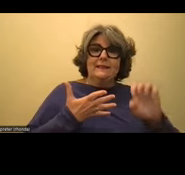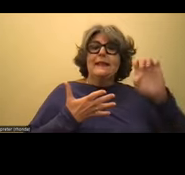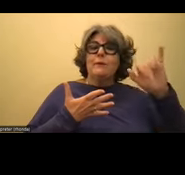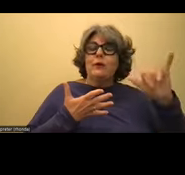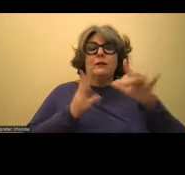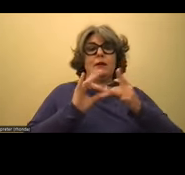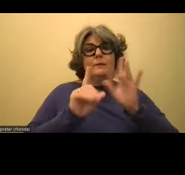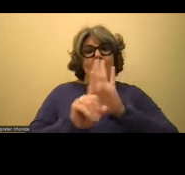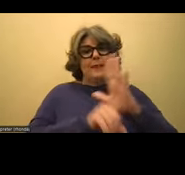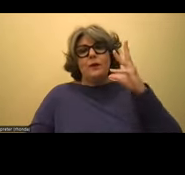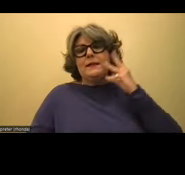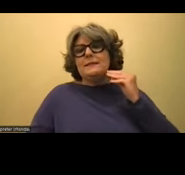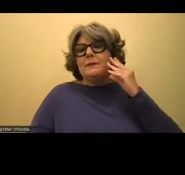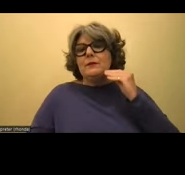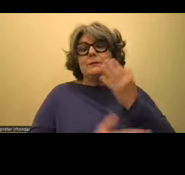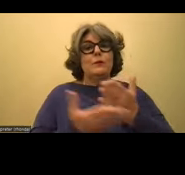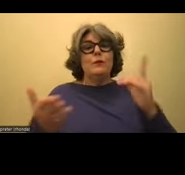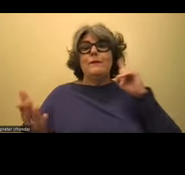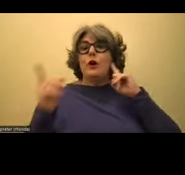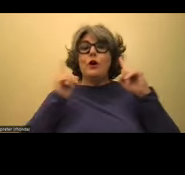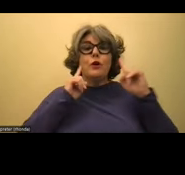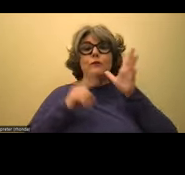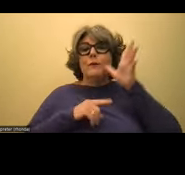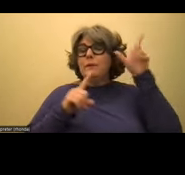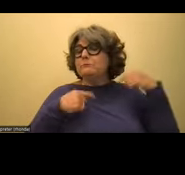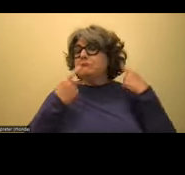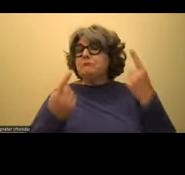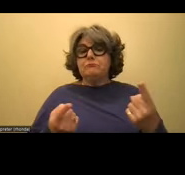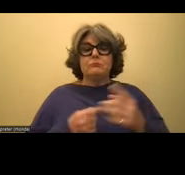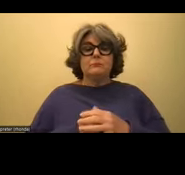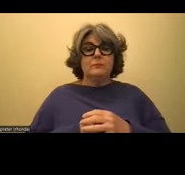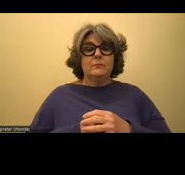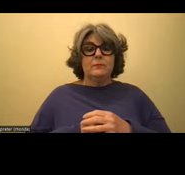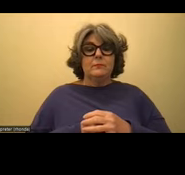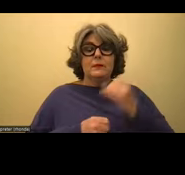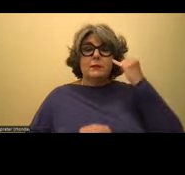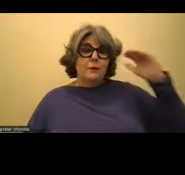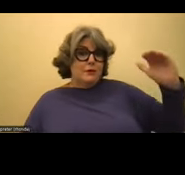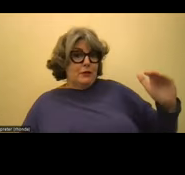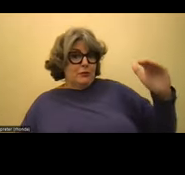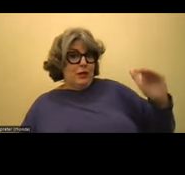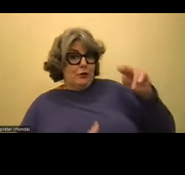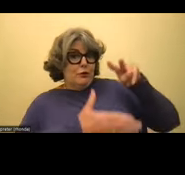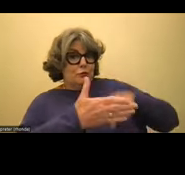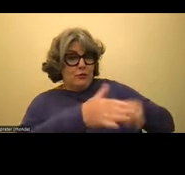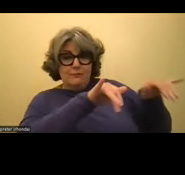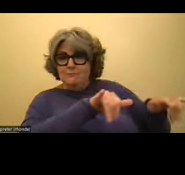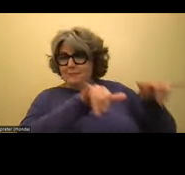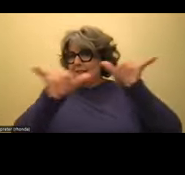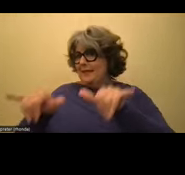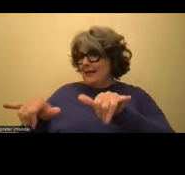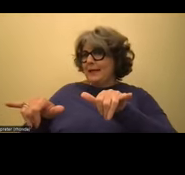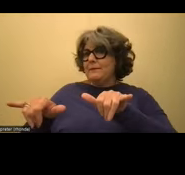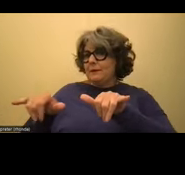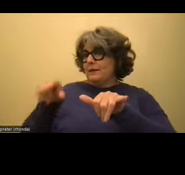their experience. But, you know, we've heard from parents over the years that have said when their child was able to read the same books as the